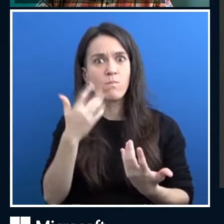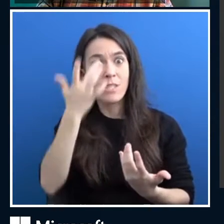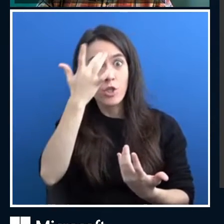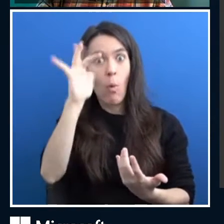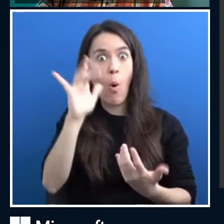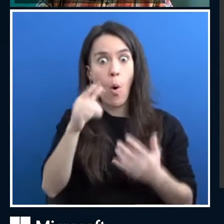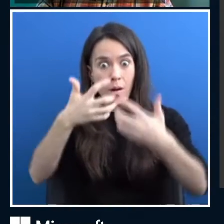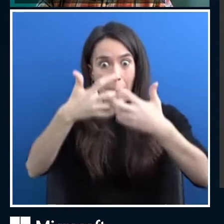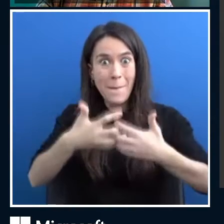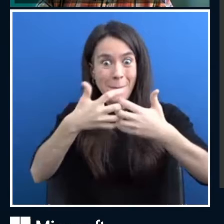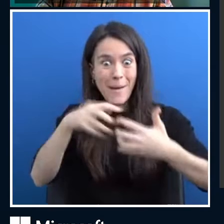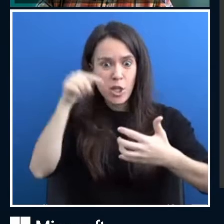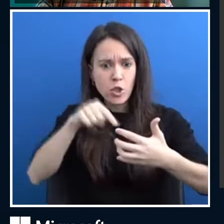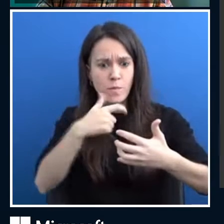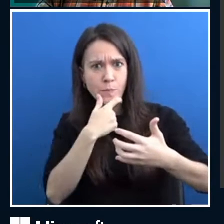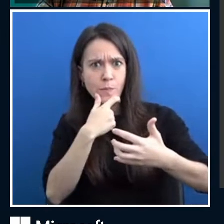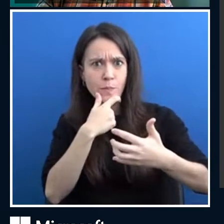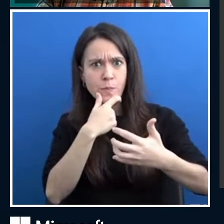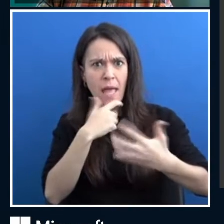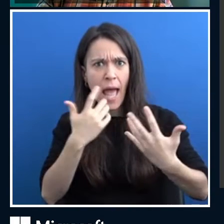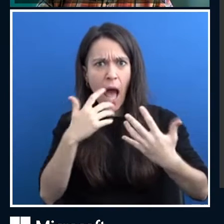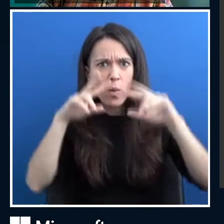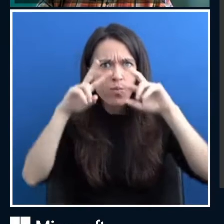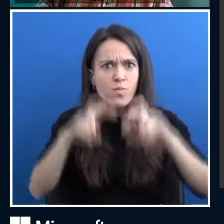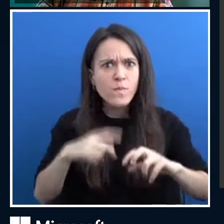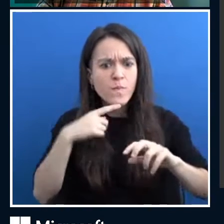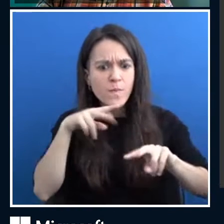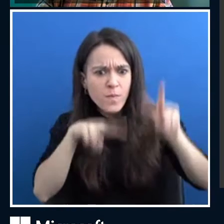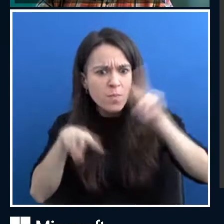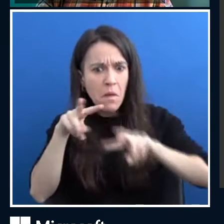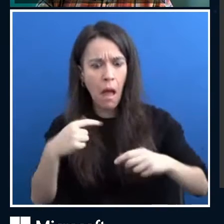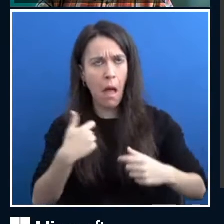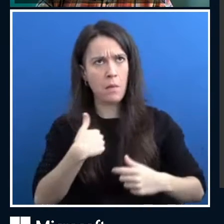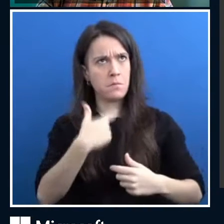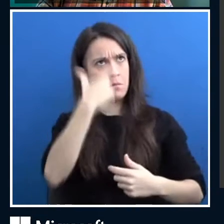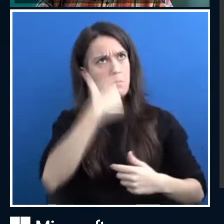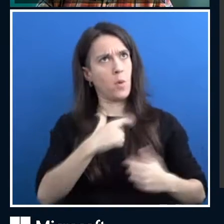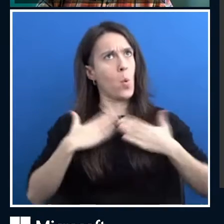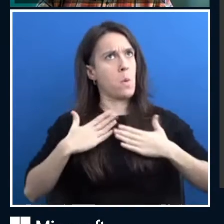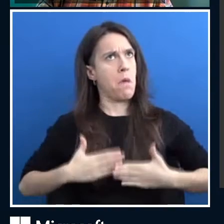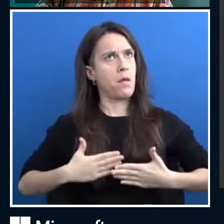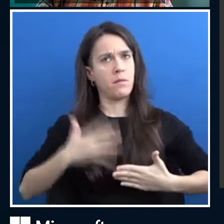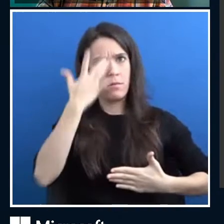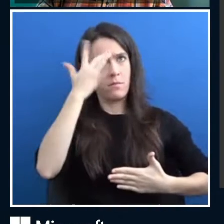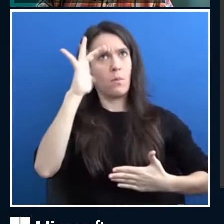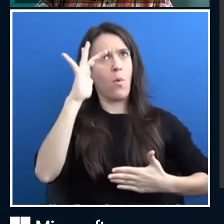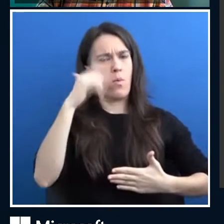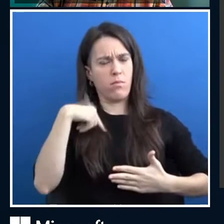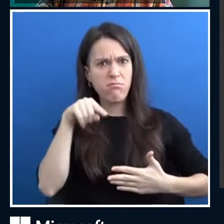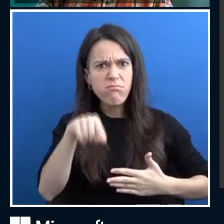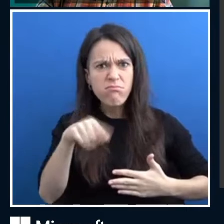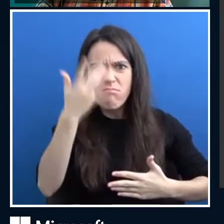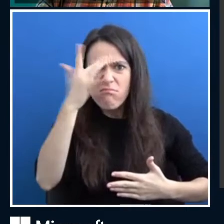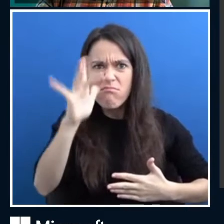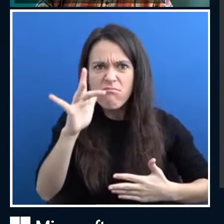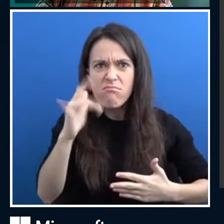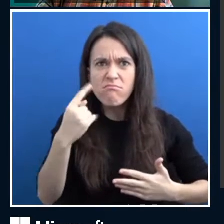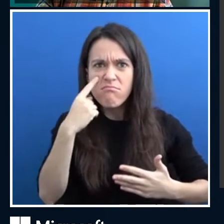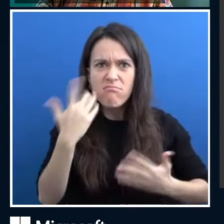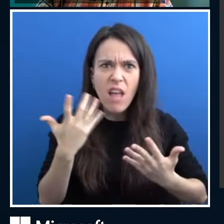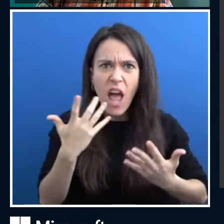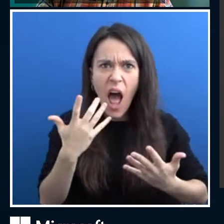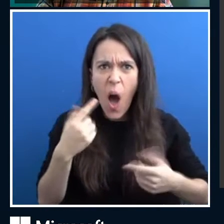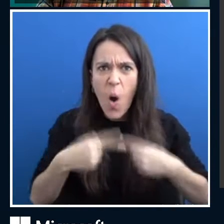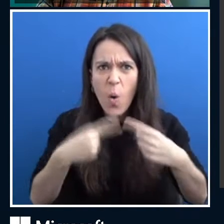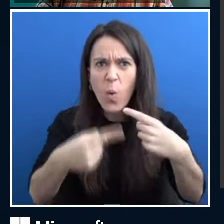to have a face because we deem ourselves intelligent. And actually, we'll see the vote. But did you deem a cat intelligent, for example? Is it